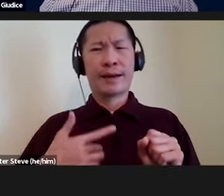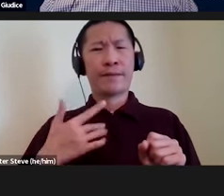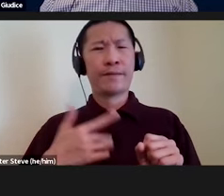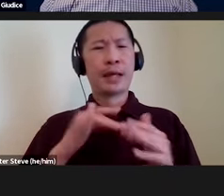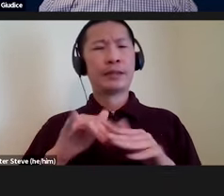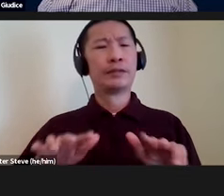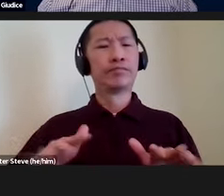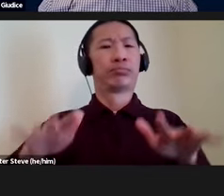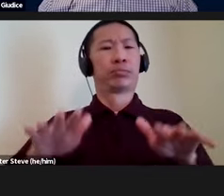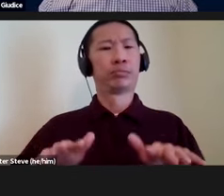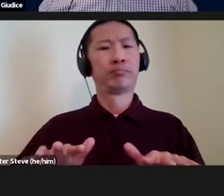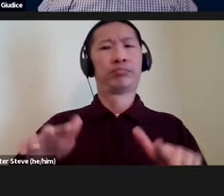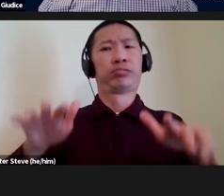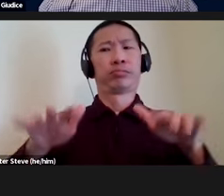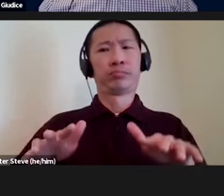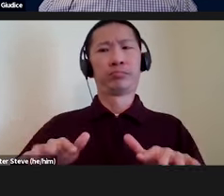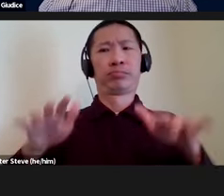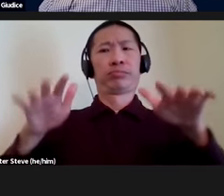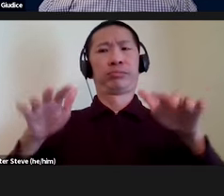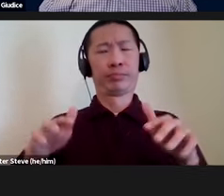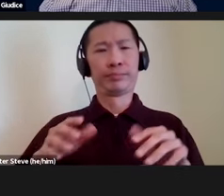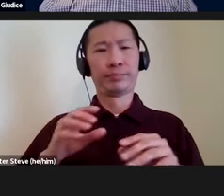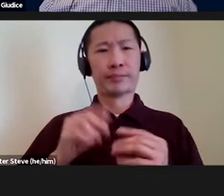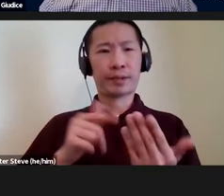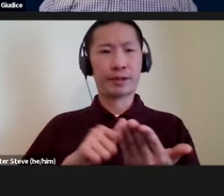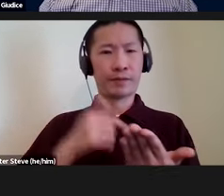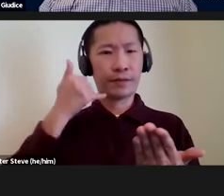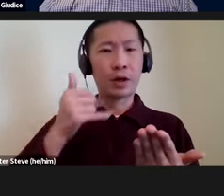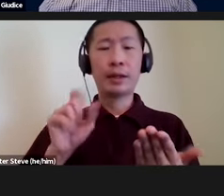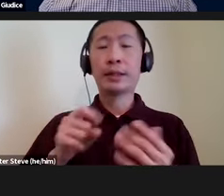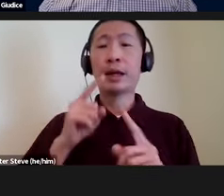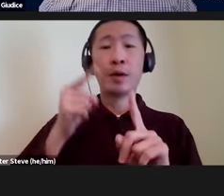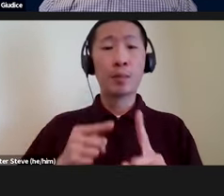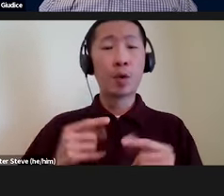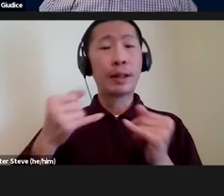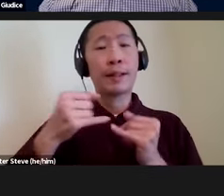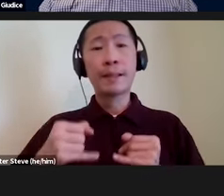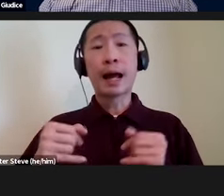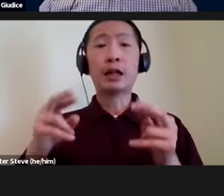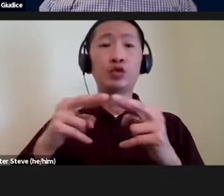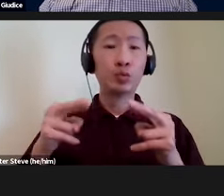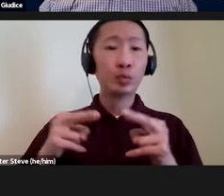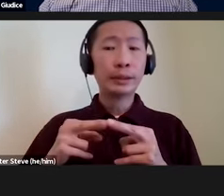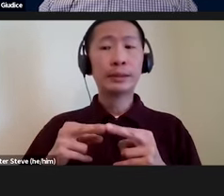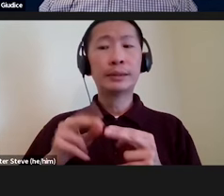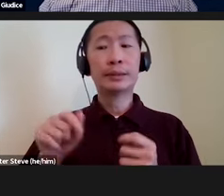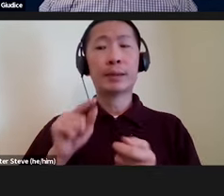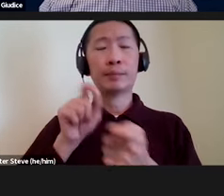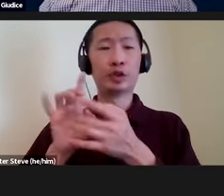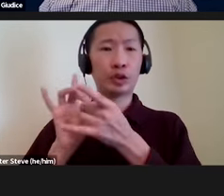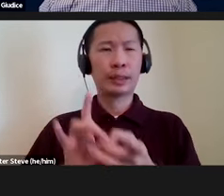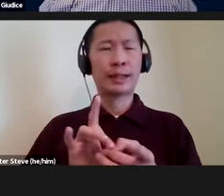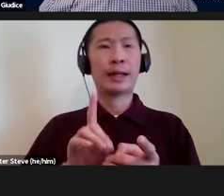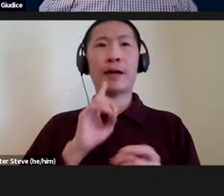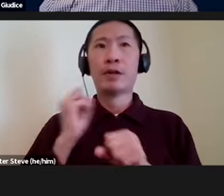these vibrating surfaces and vibrating elements. And I said, you as I said, they can be points, they can be lines, they can be regions, and they can be traced. It's really